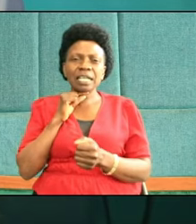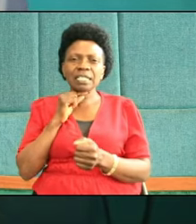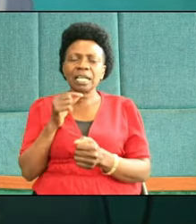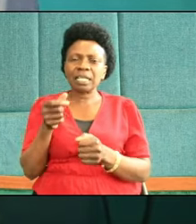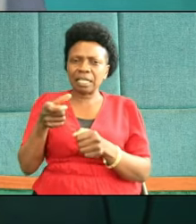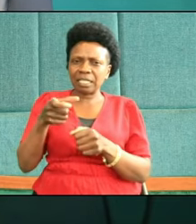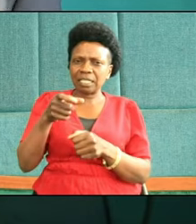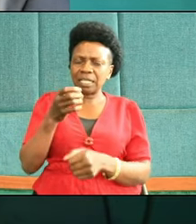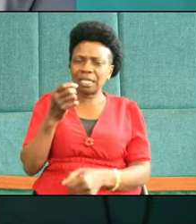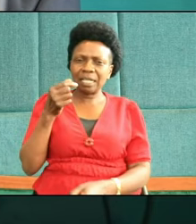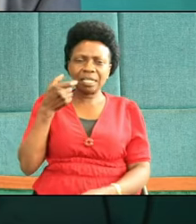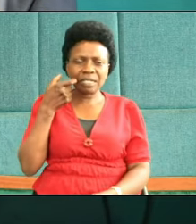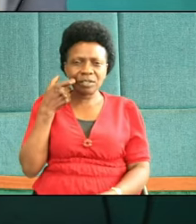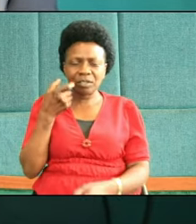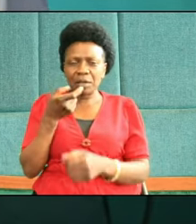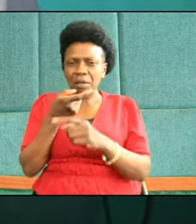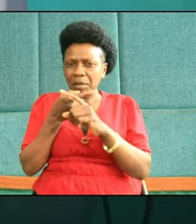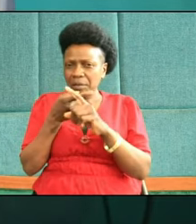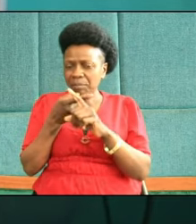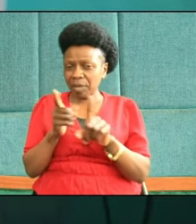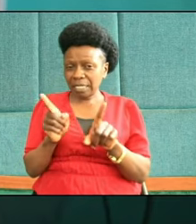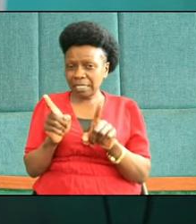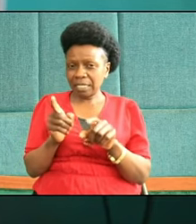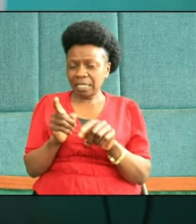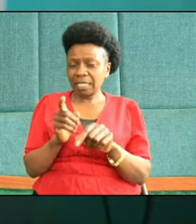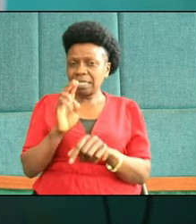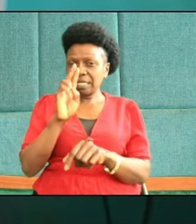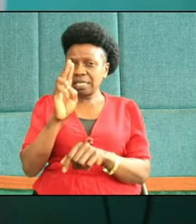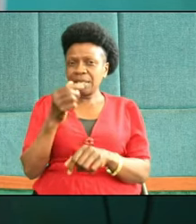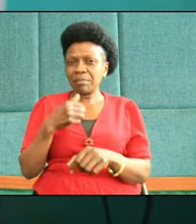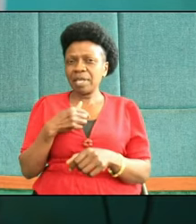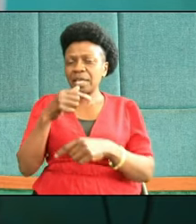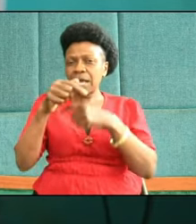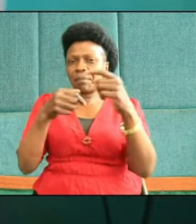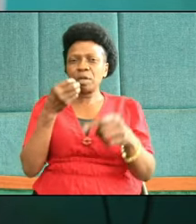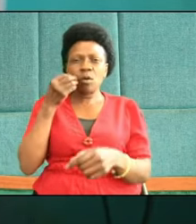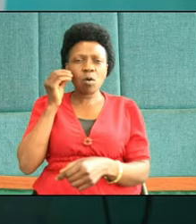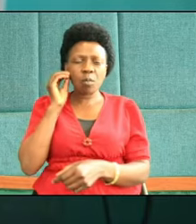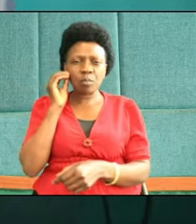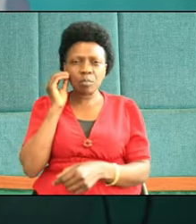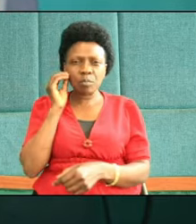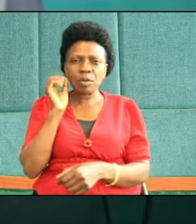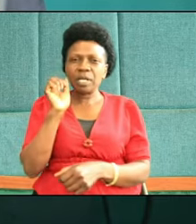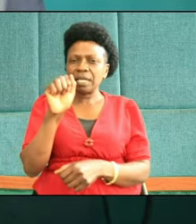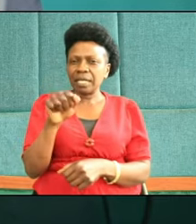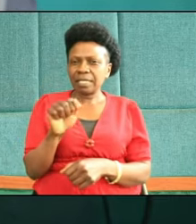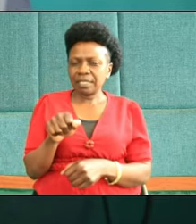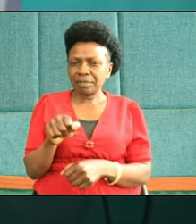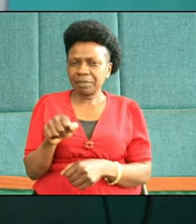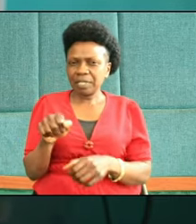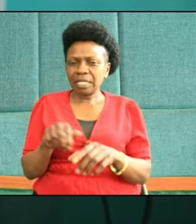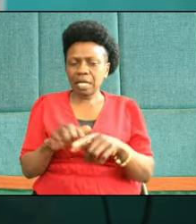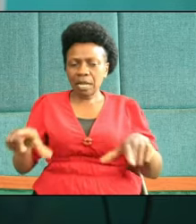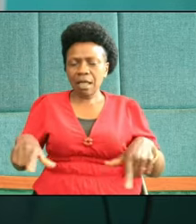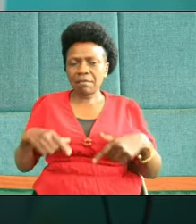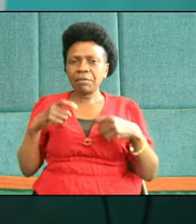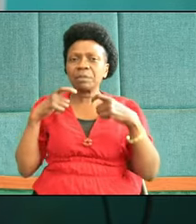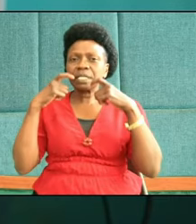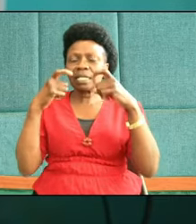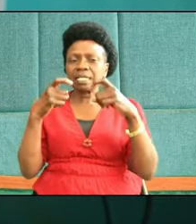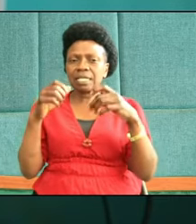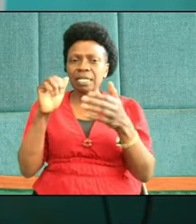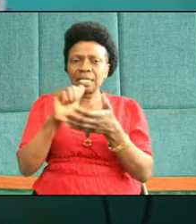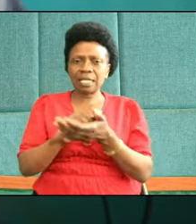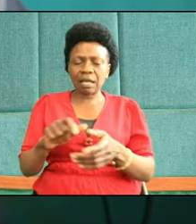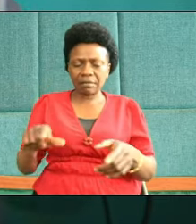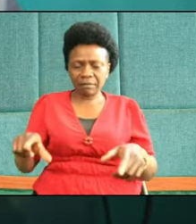addictions, but Lord, I'm coming home. Yes, my path of sin that I have trod